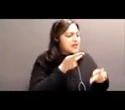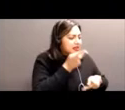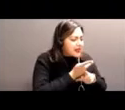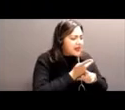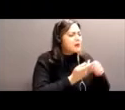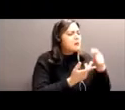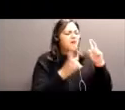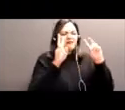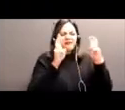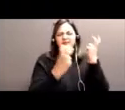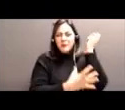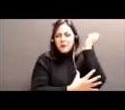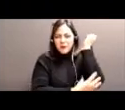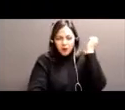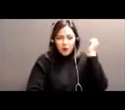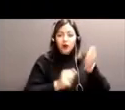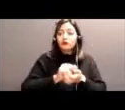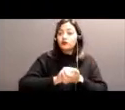to work on it every day.